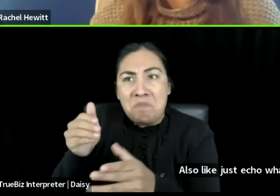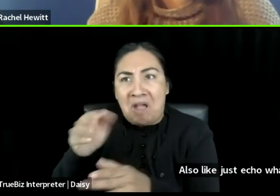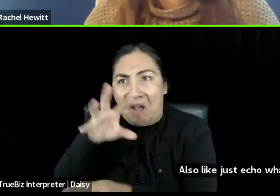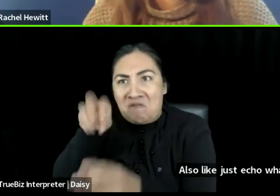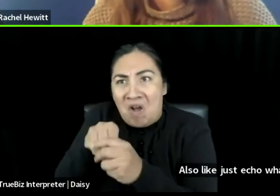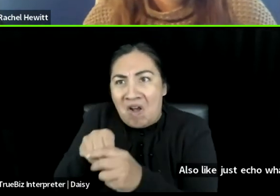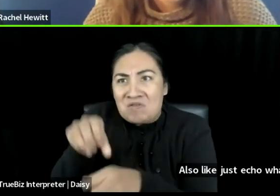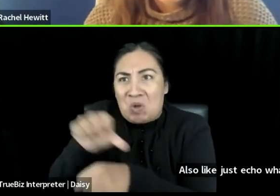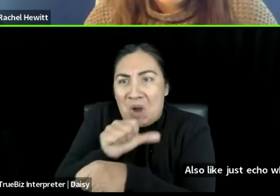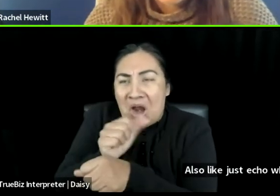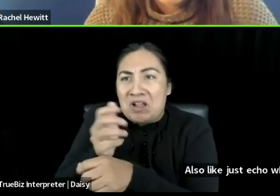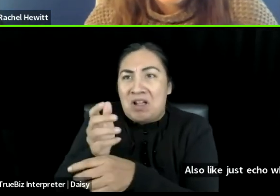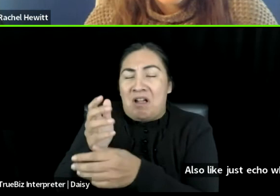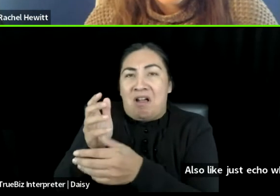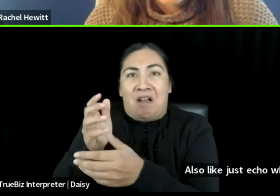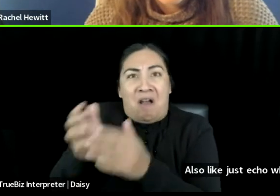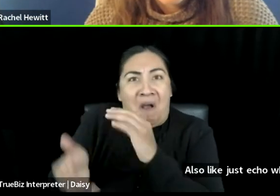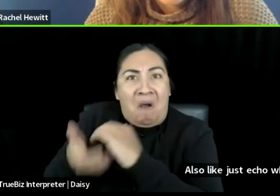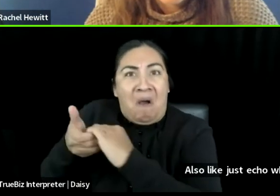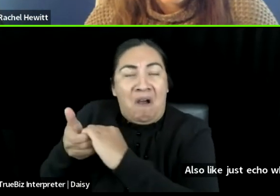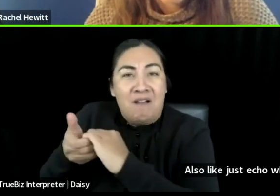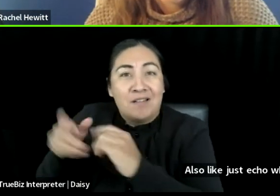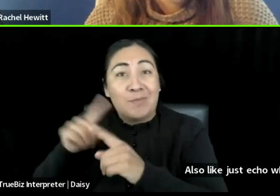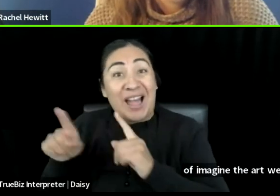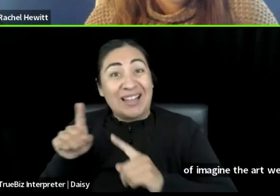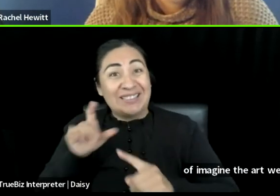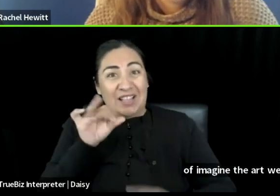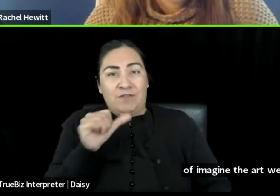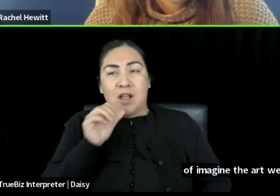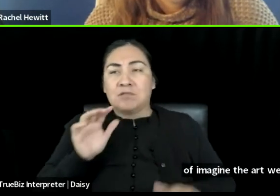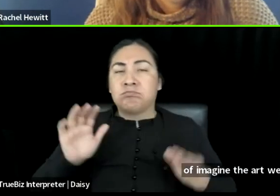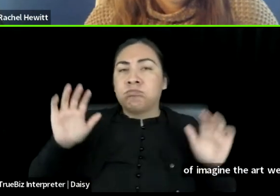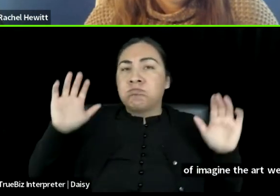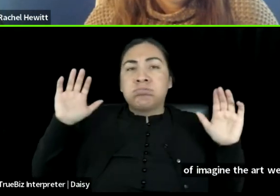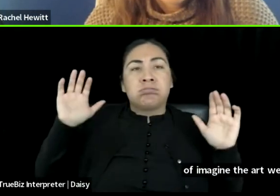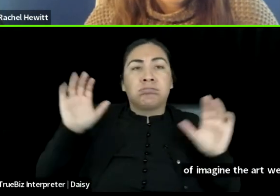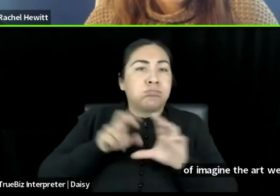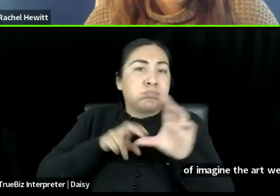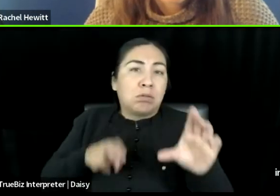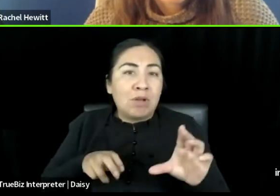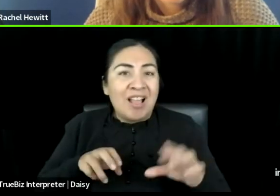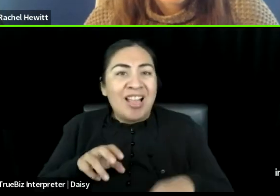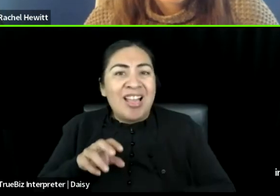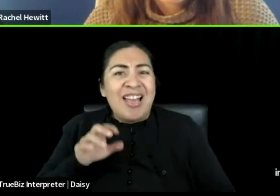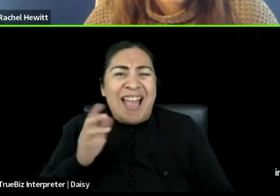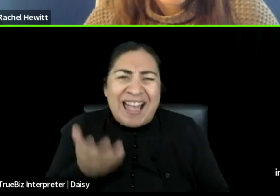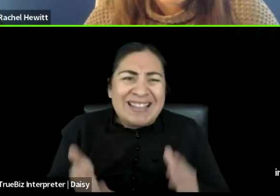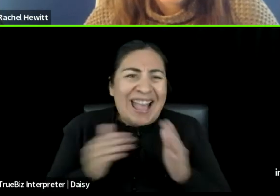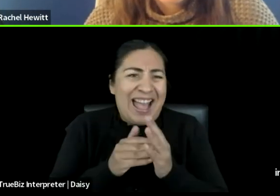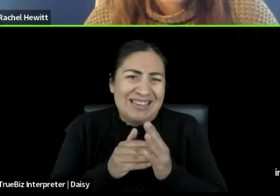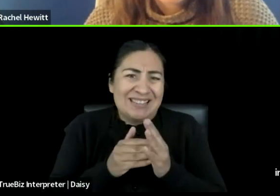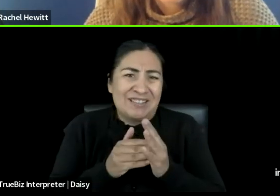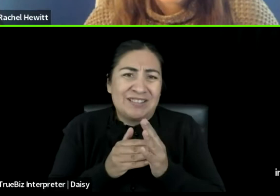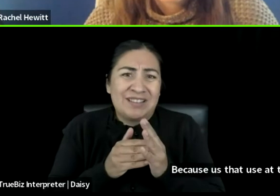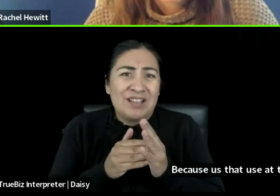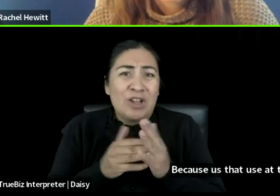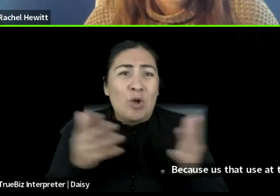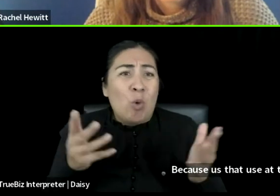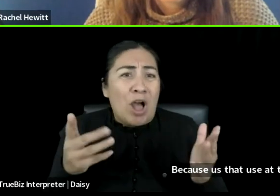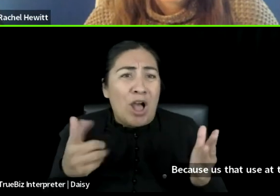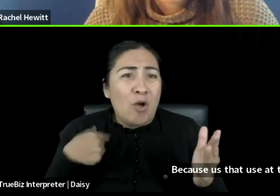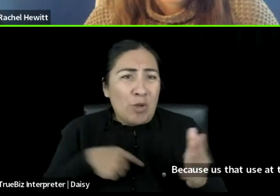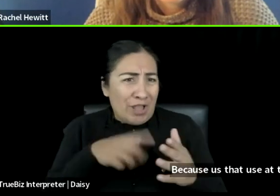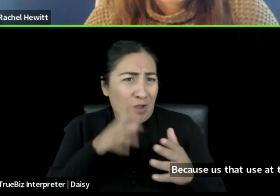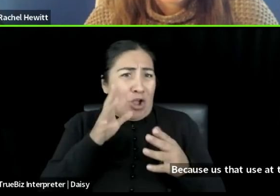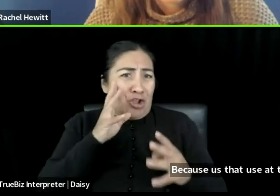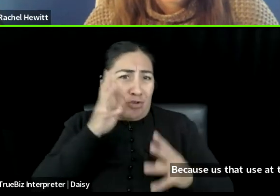art we could create if we all felt safe in the room, because you, you established at the beginning of this conversation and